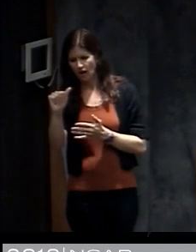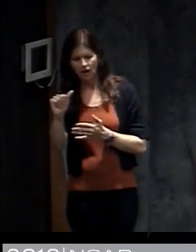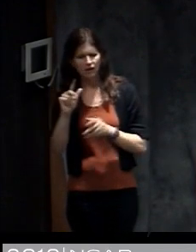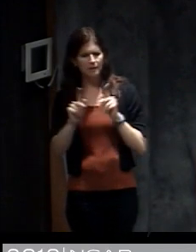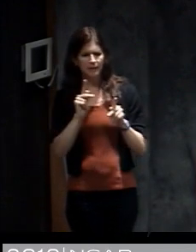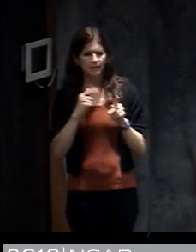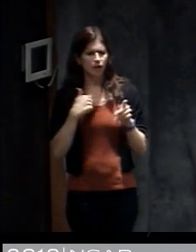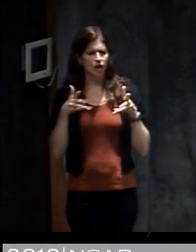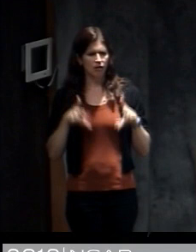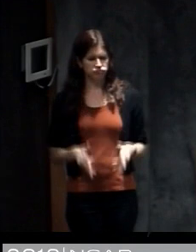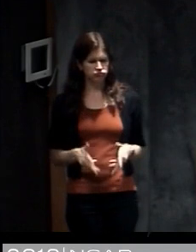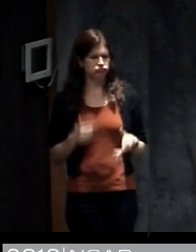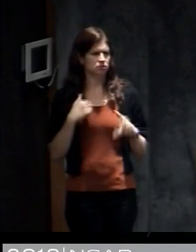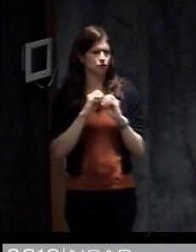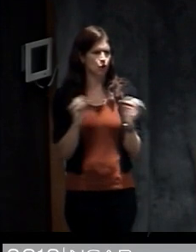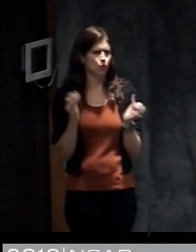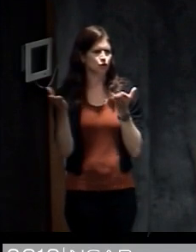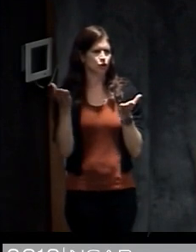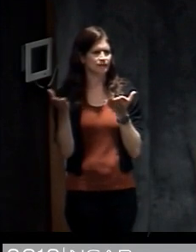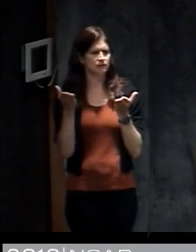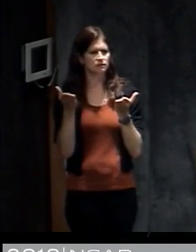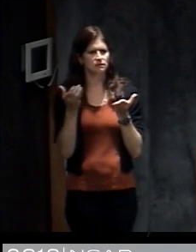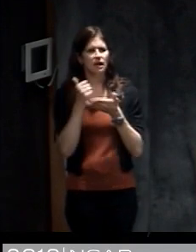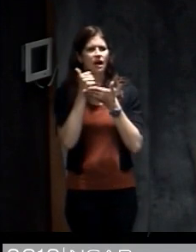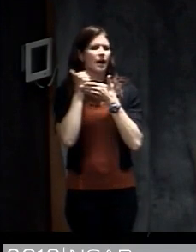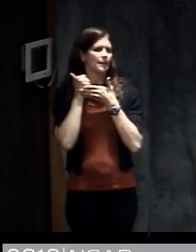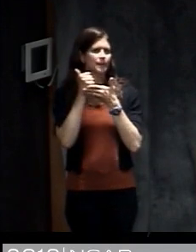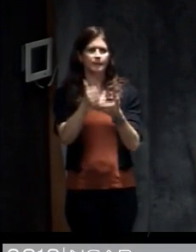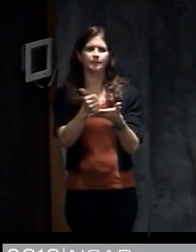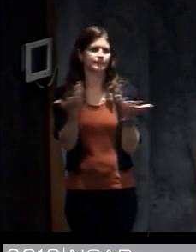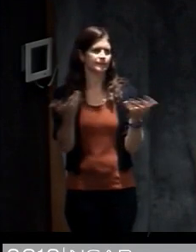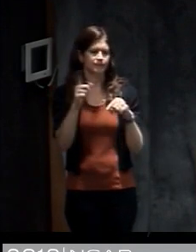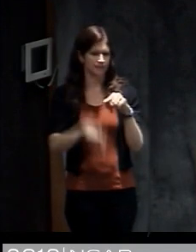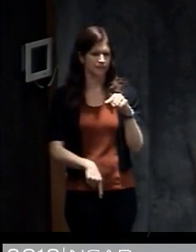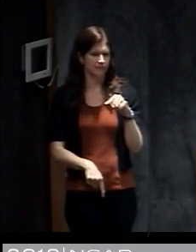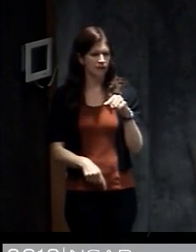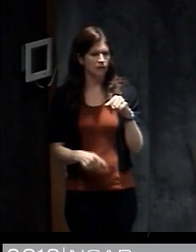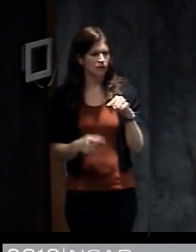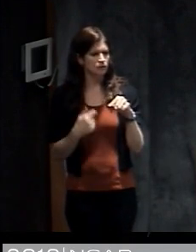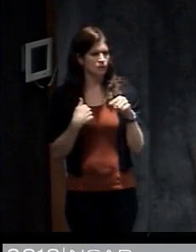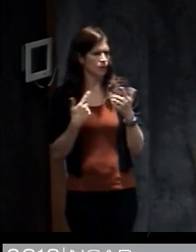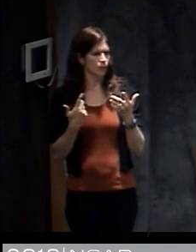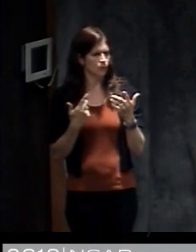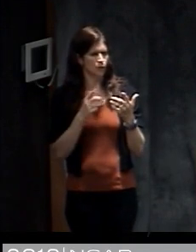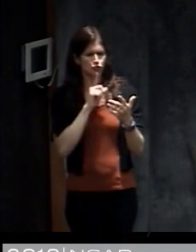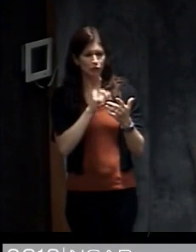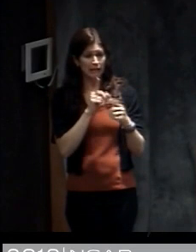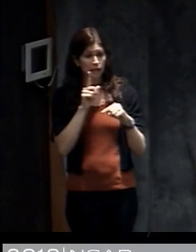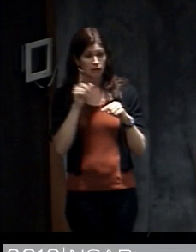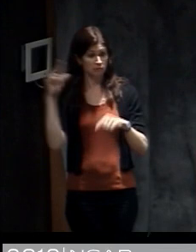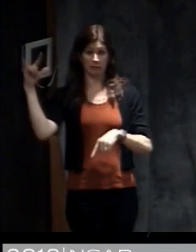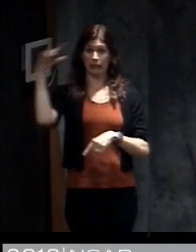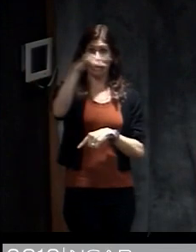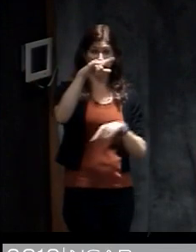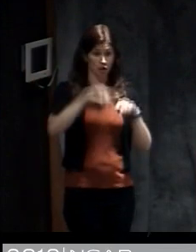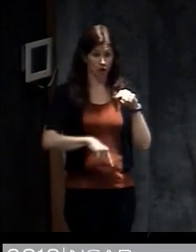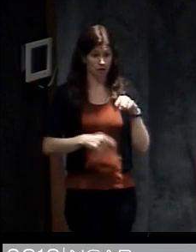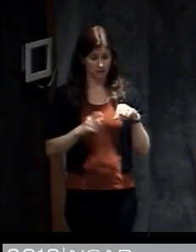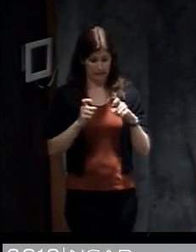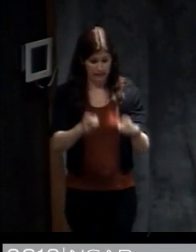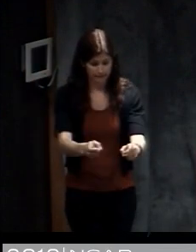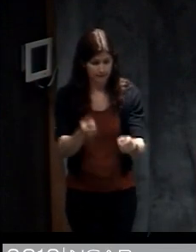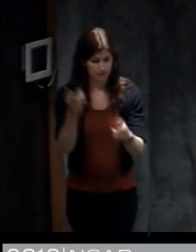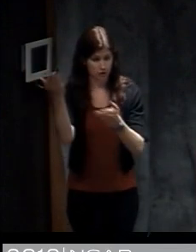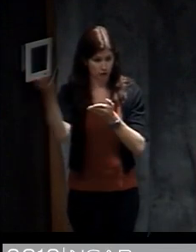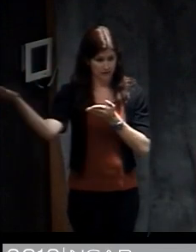services for a long period of time. And it's really, there wasn't the planning to kind of get services available to repair things